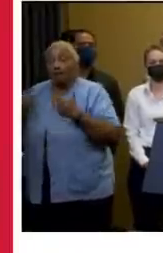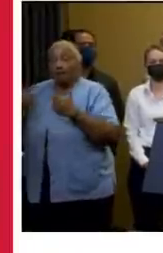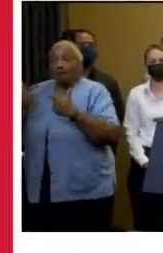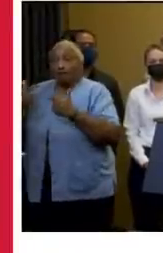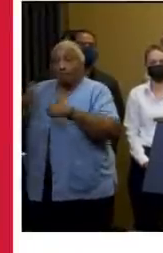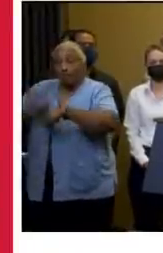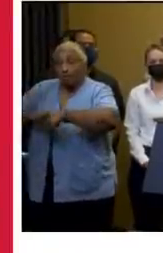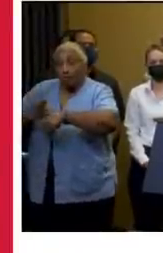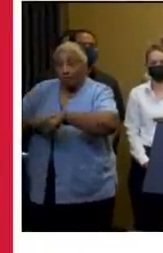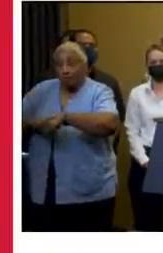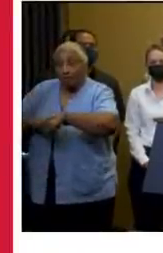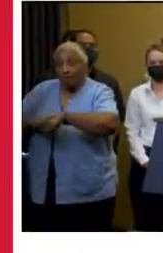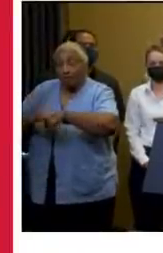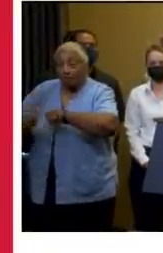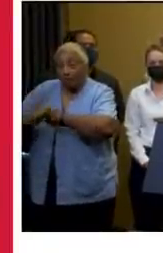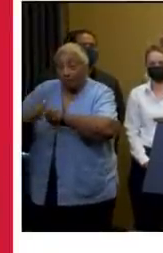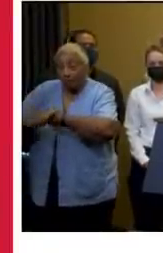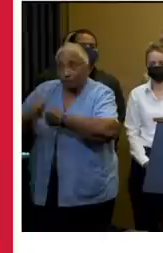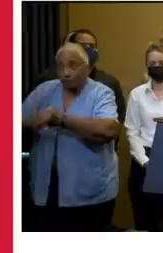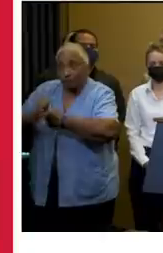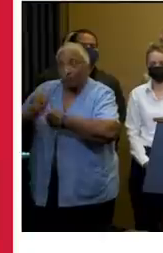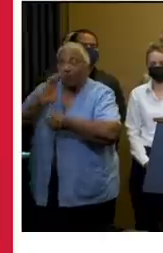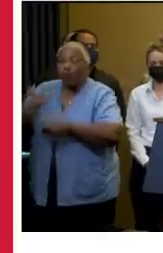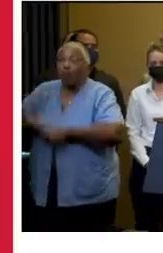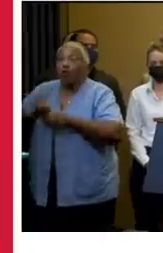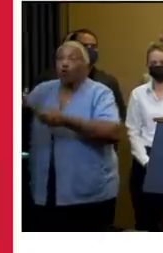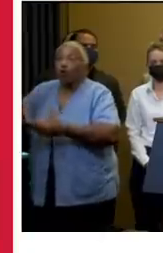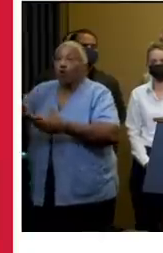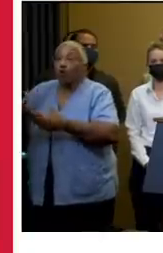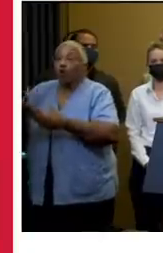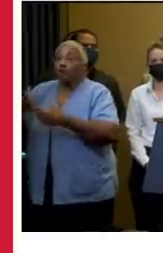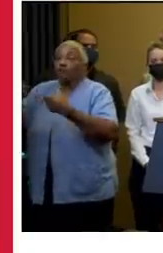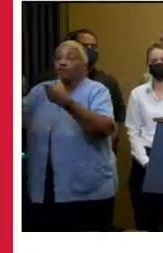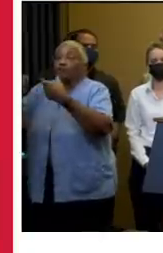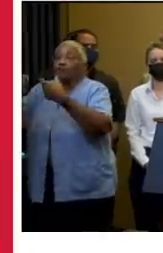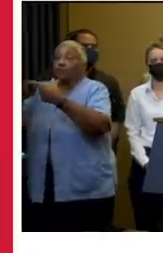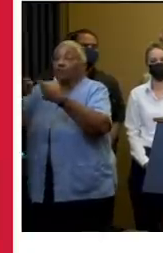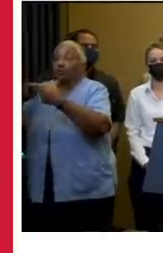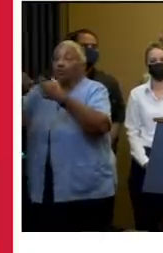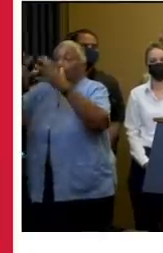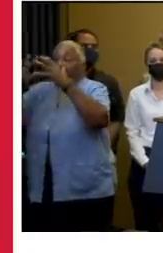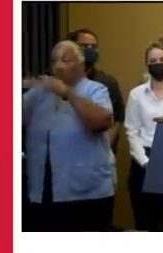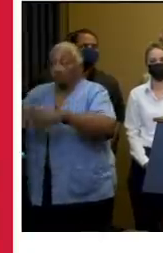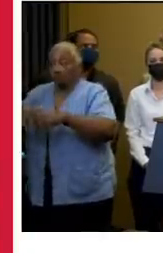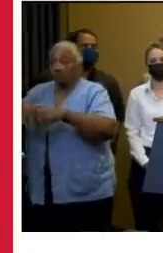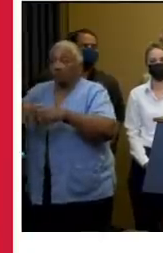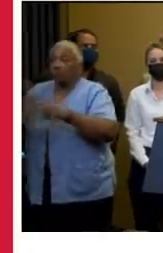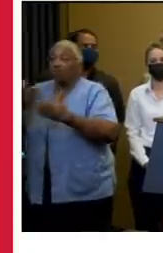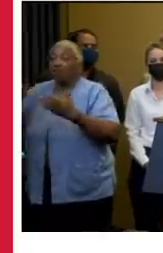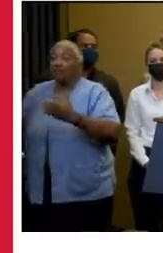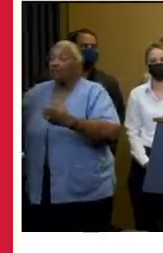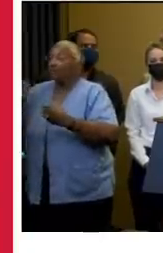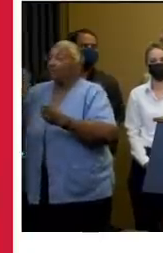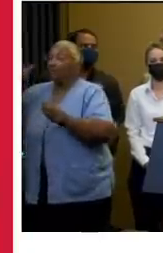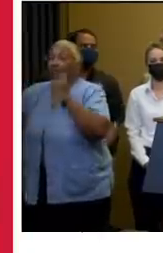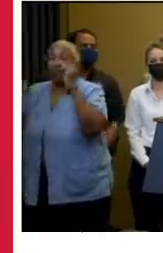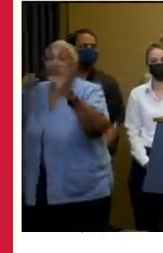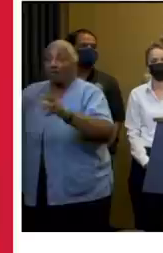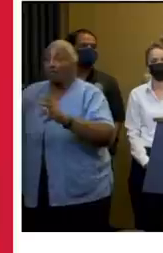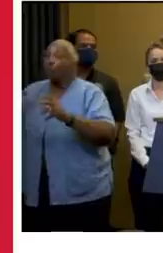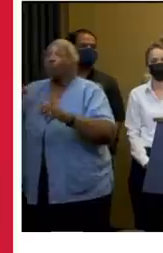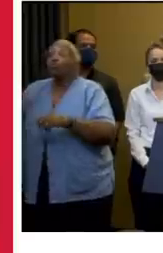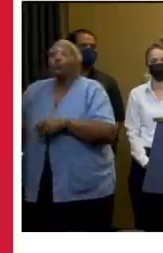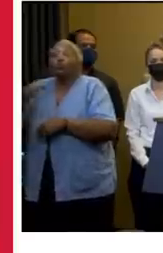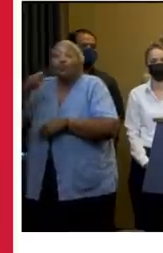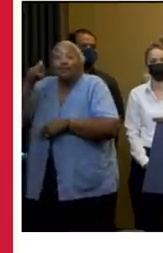winds. They will cause downed power lines, structure damaged, downed trees, and projectiles. You absolutely need to be